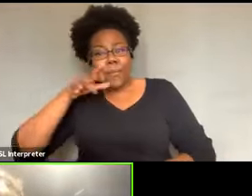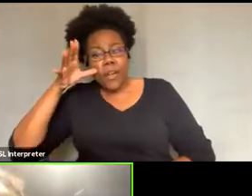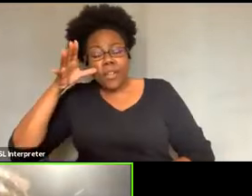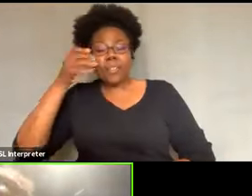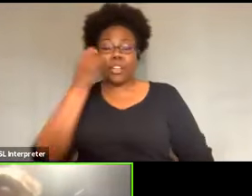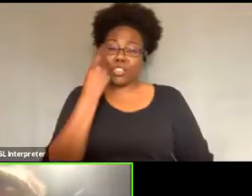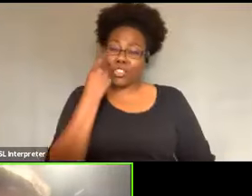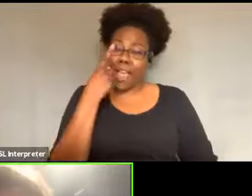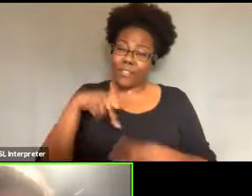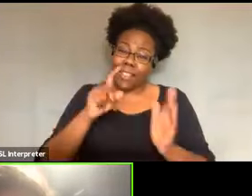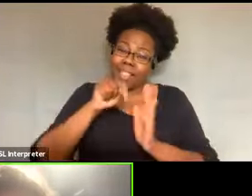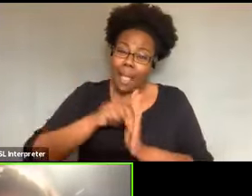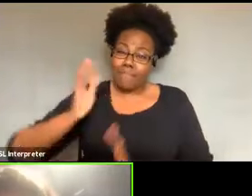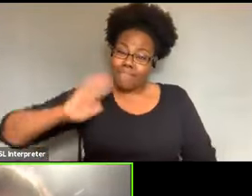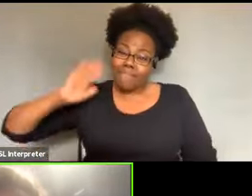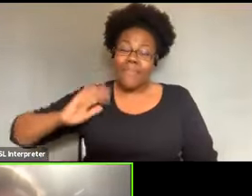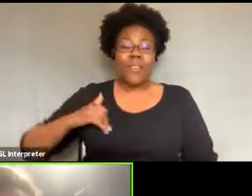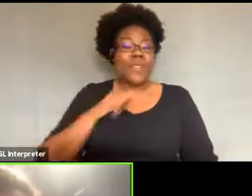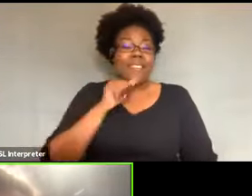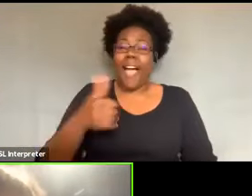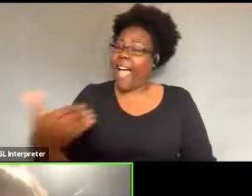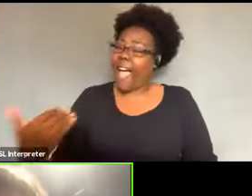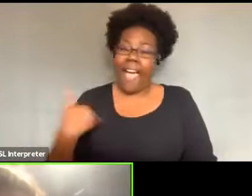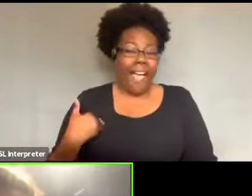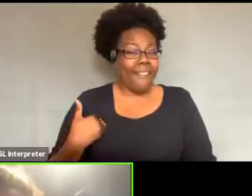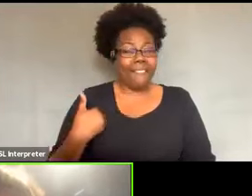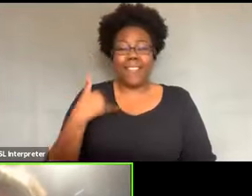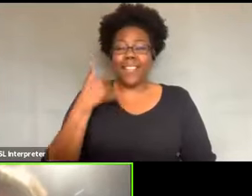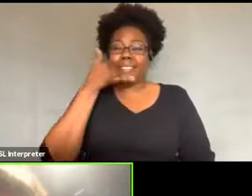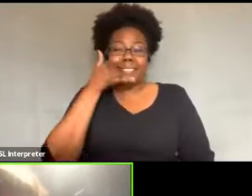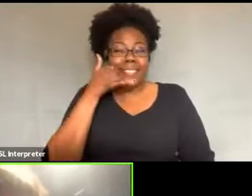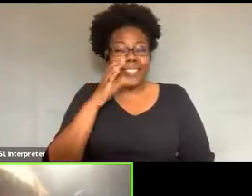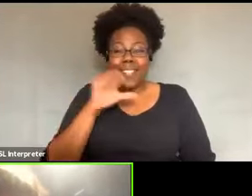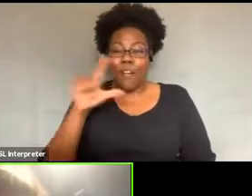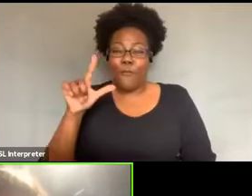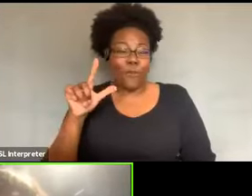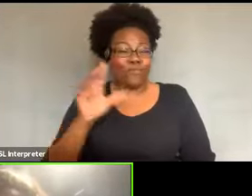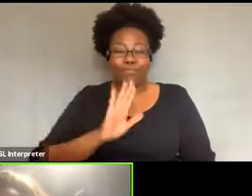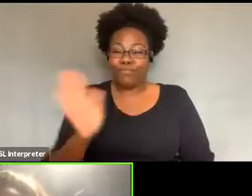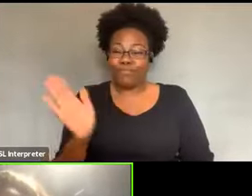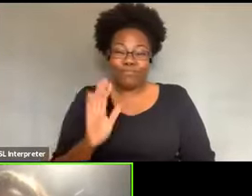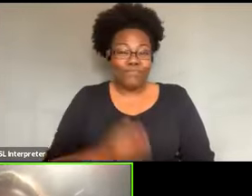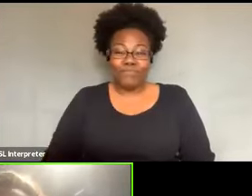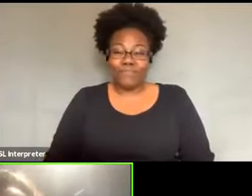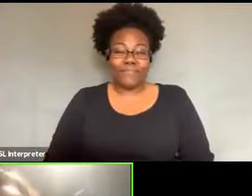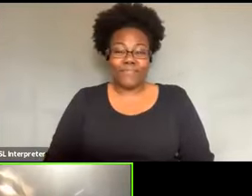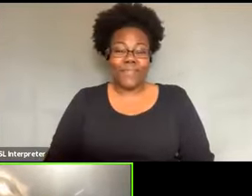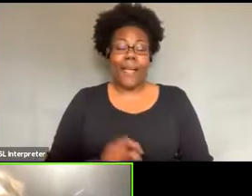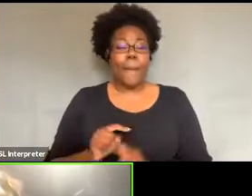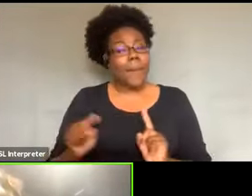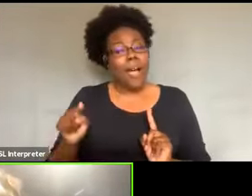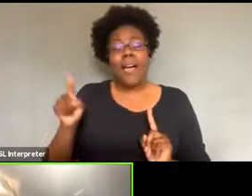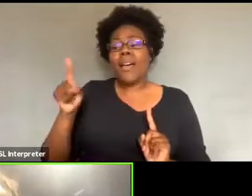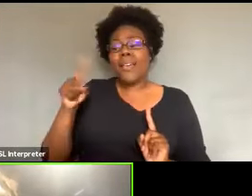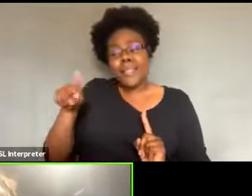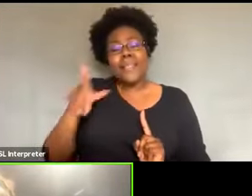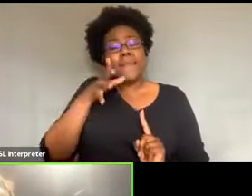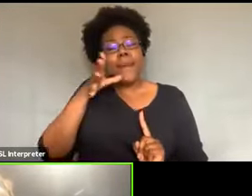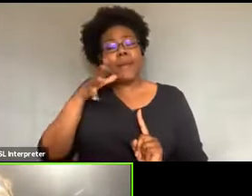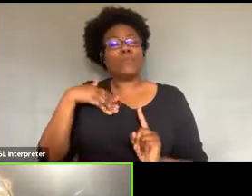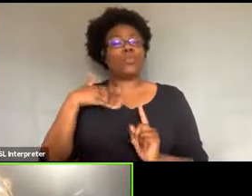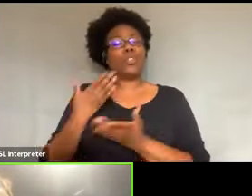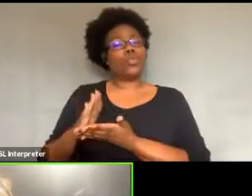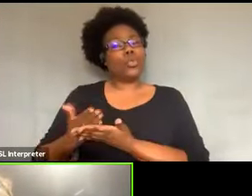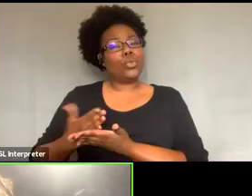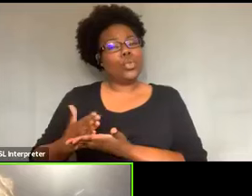mothers, you know, they would give me them tamales. Girl, I had all kinds of tamales come to holidays, especially, but they would give us something to eat and we would stop at